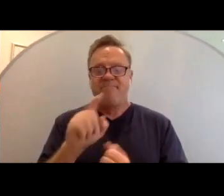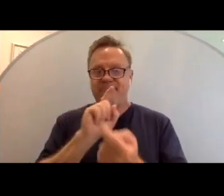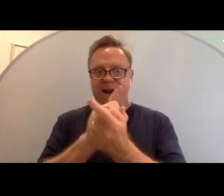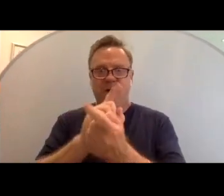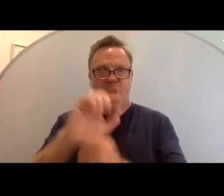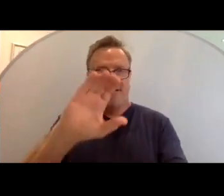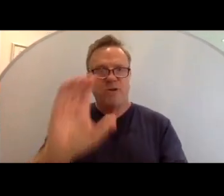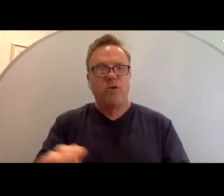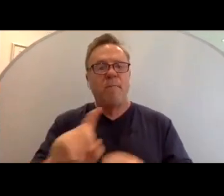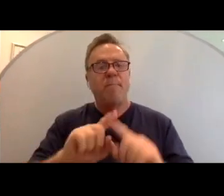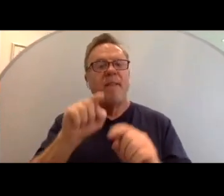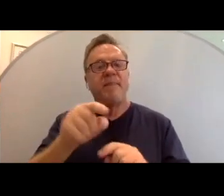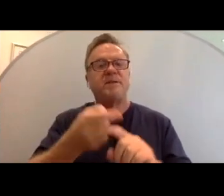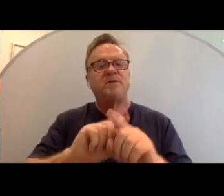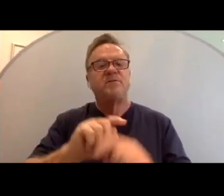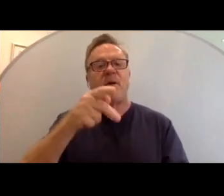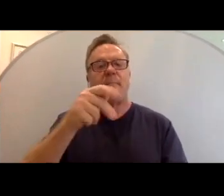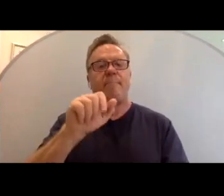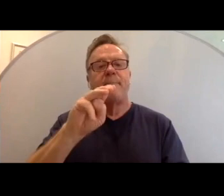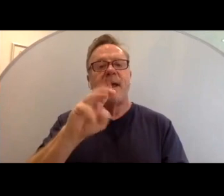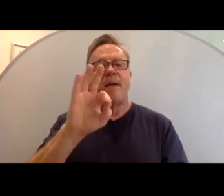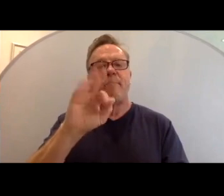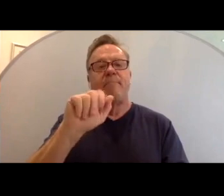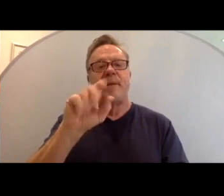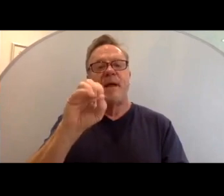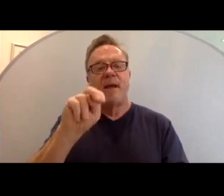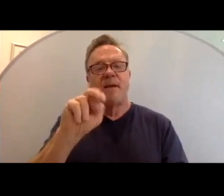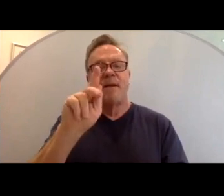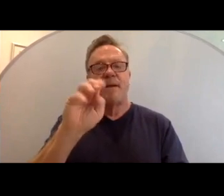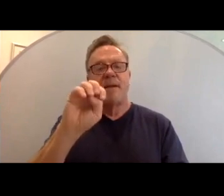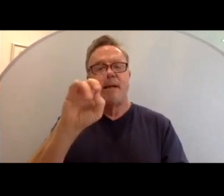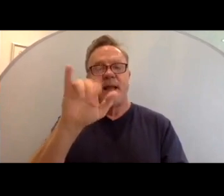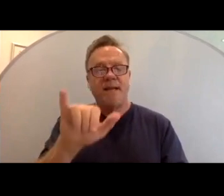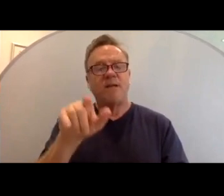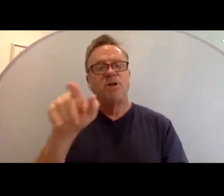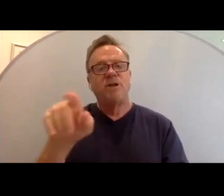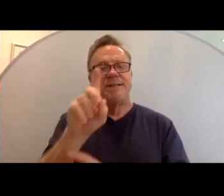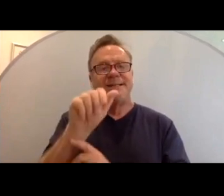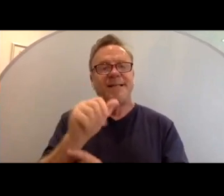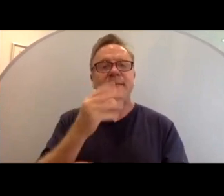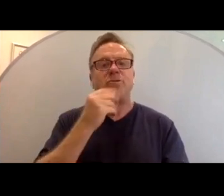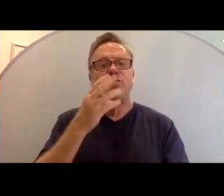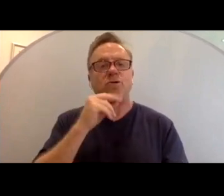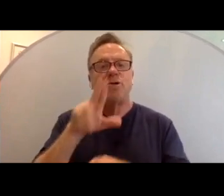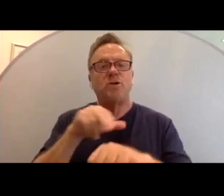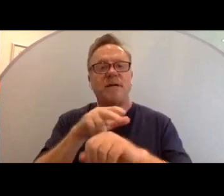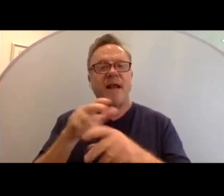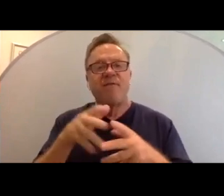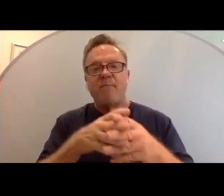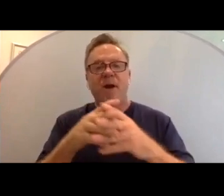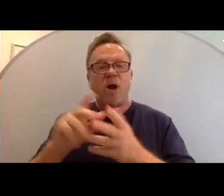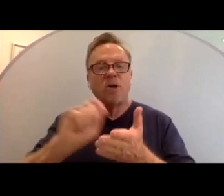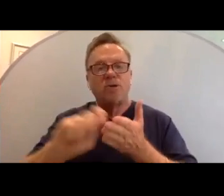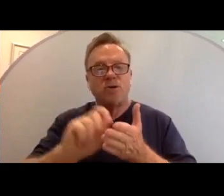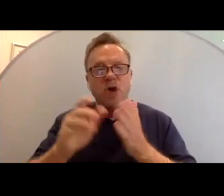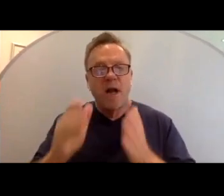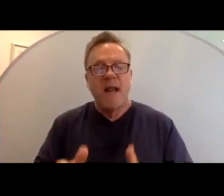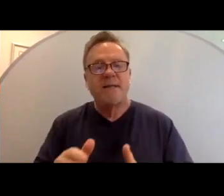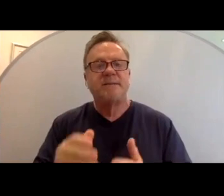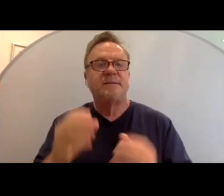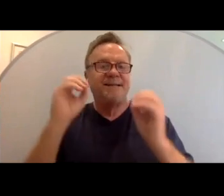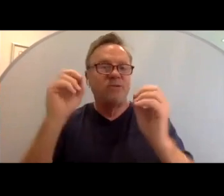But this is from Pam Falcon Kennedy. Pam Falcon Kennedy is a disabled Jewish Native American journalist, instructor,